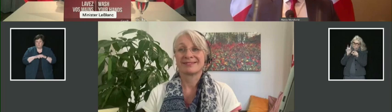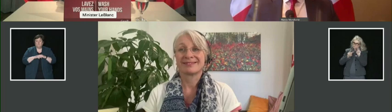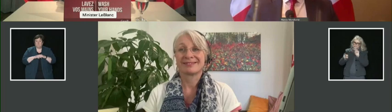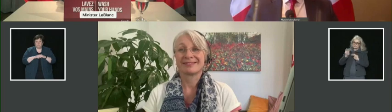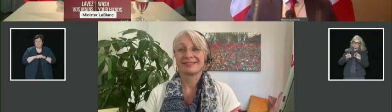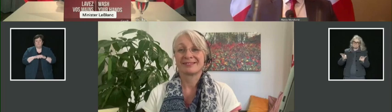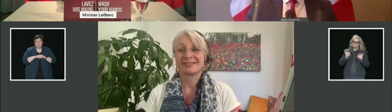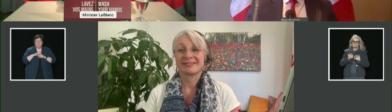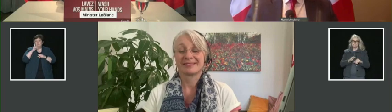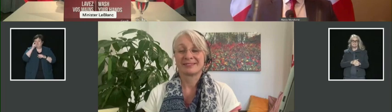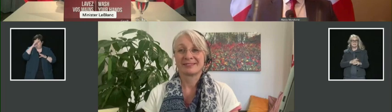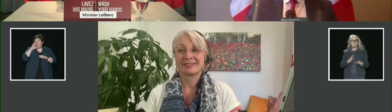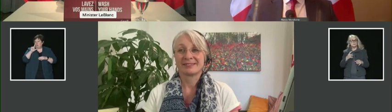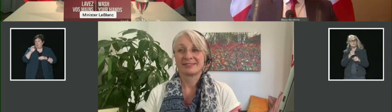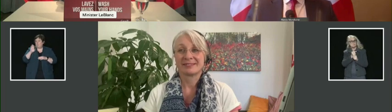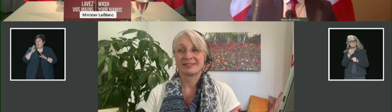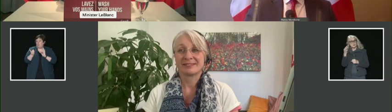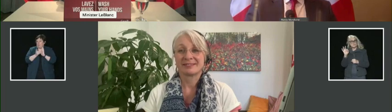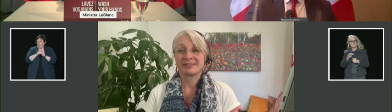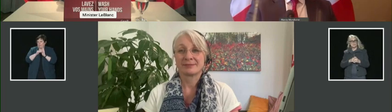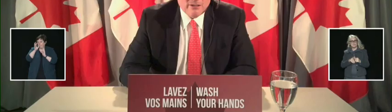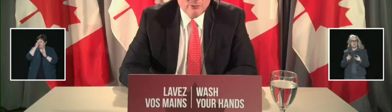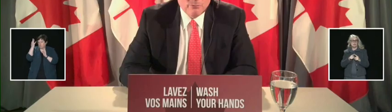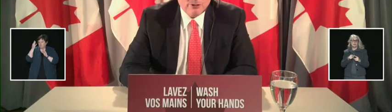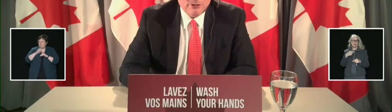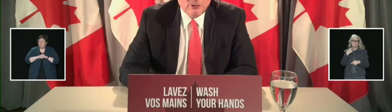Minister want do a